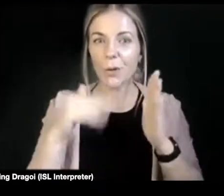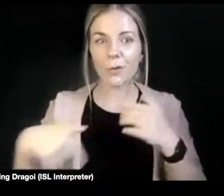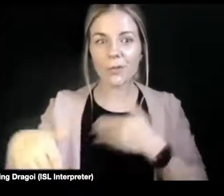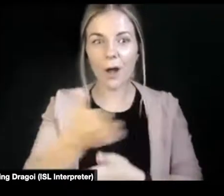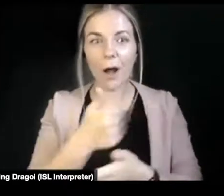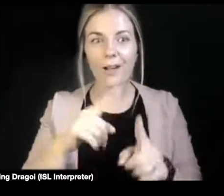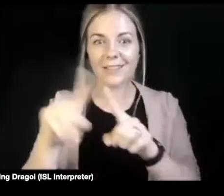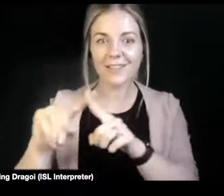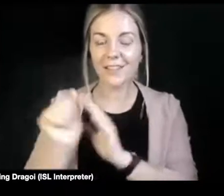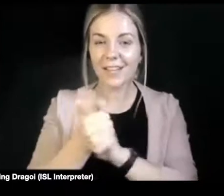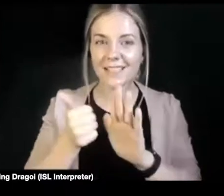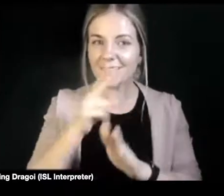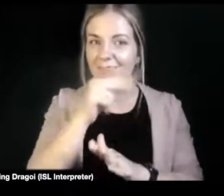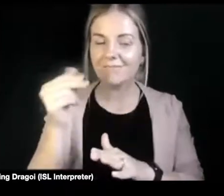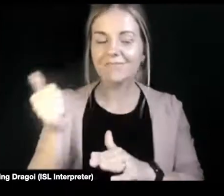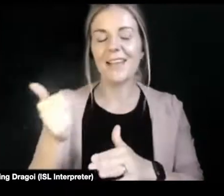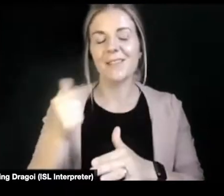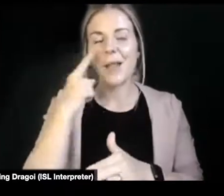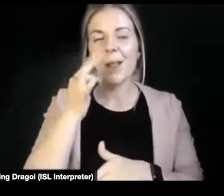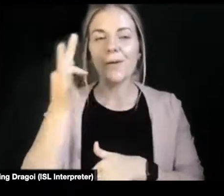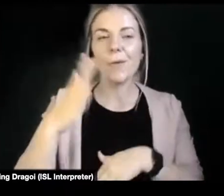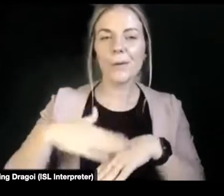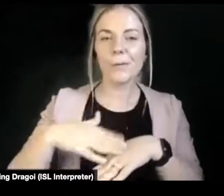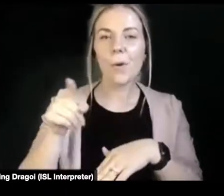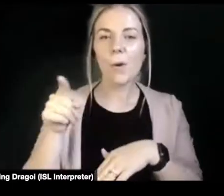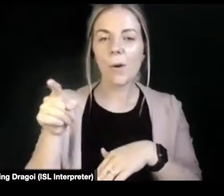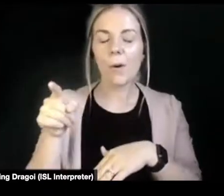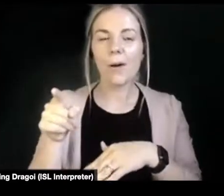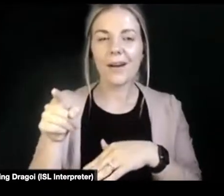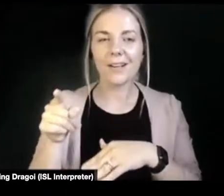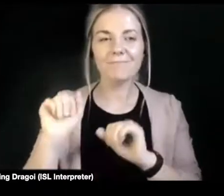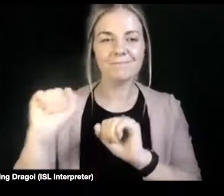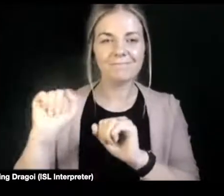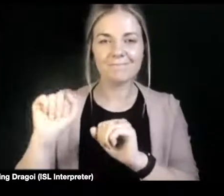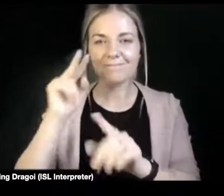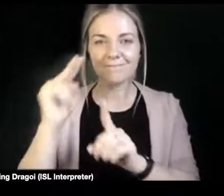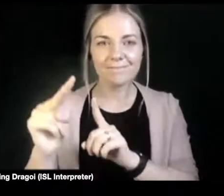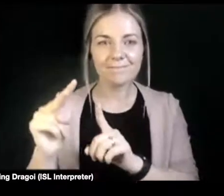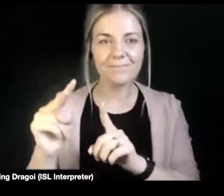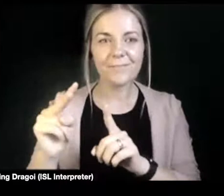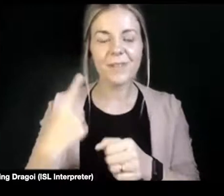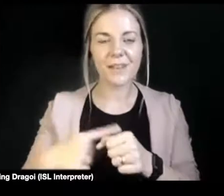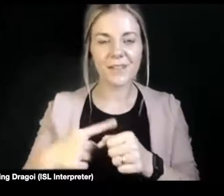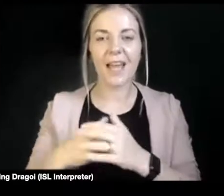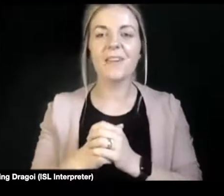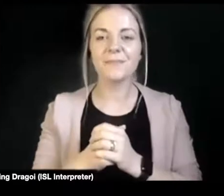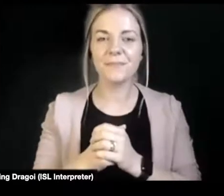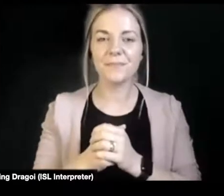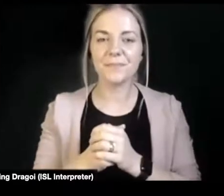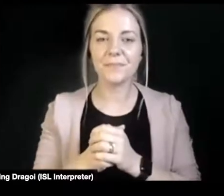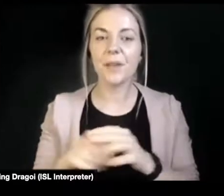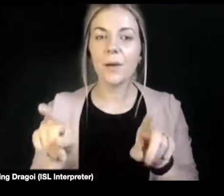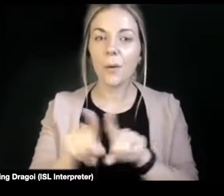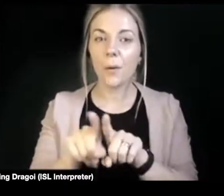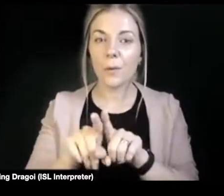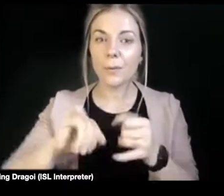forward to more of that accessible sex type like Jenny. And then also we have